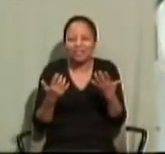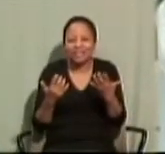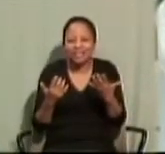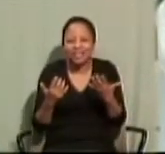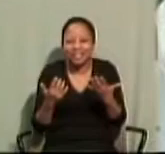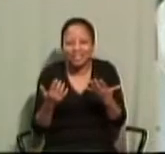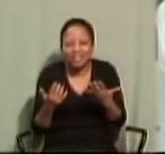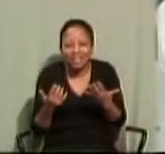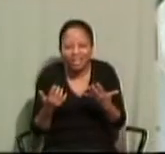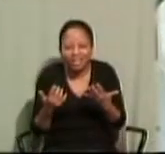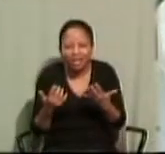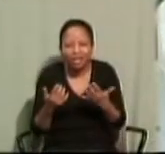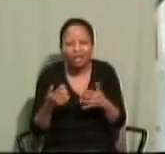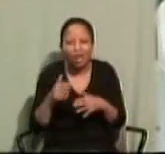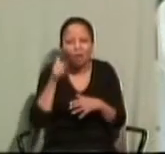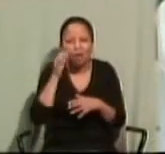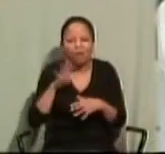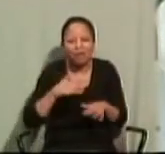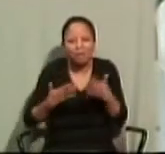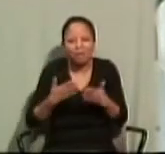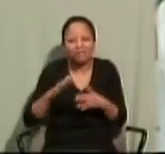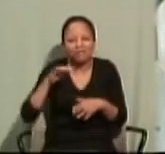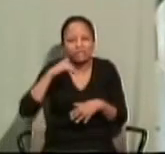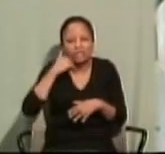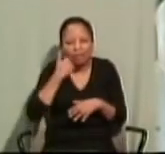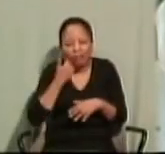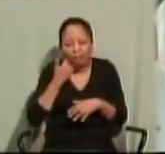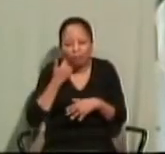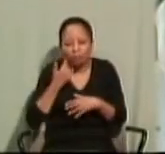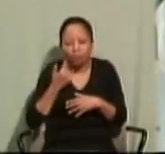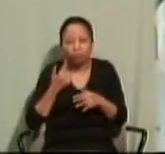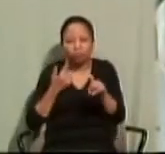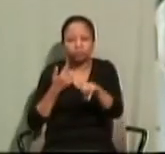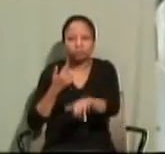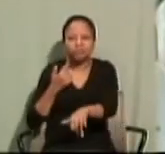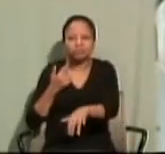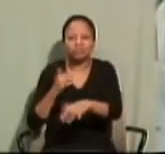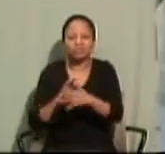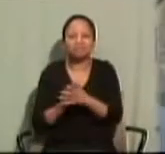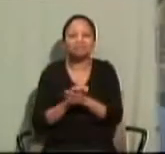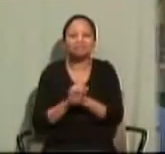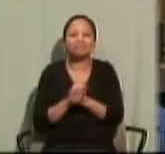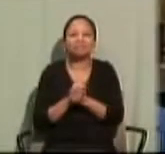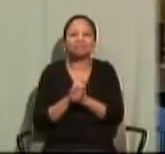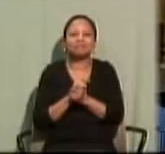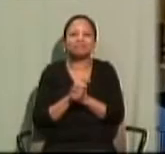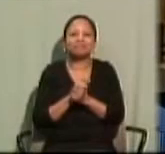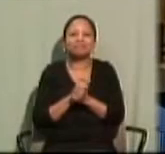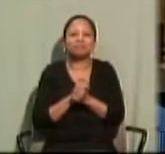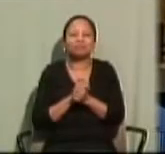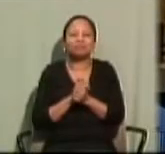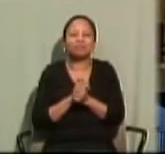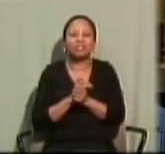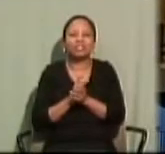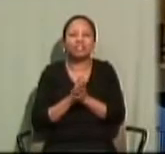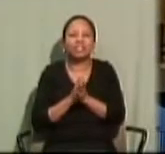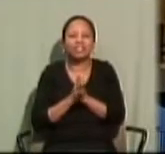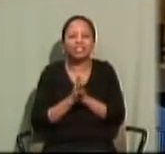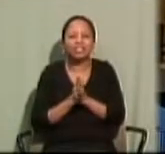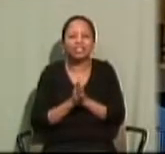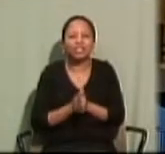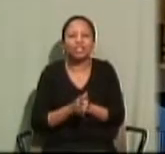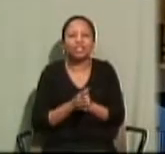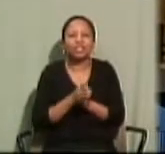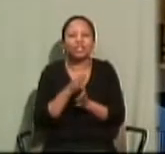it's only a rumor of bad news. On the contrary, you should be willing, all